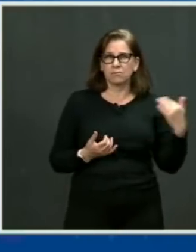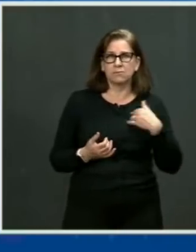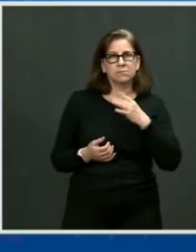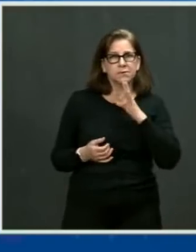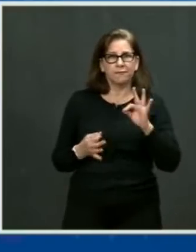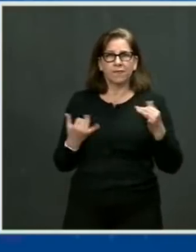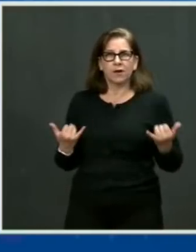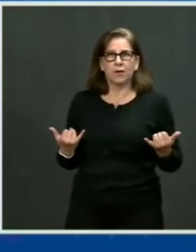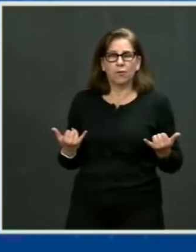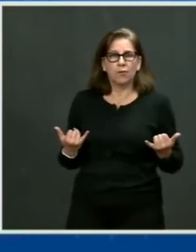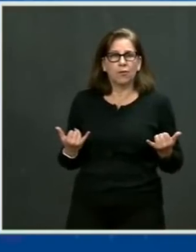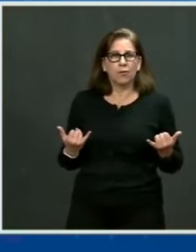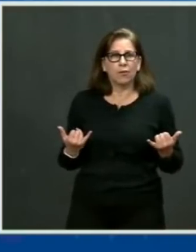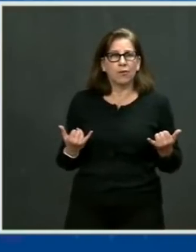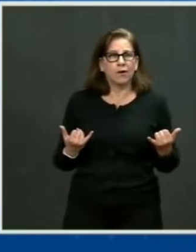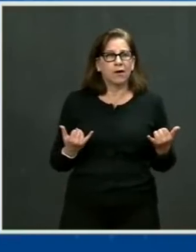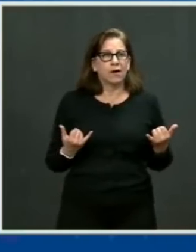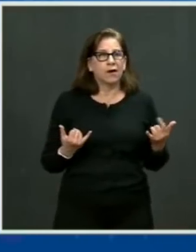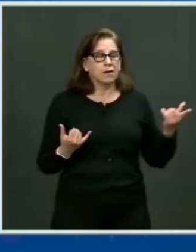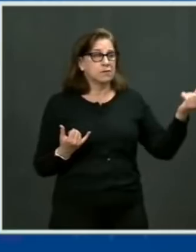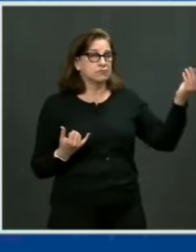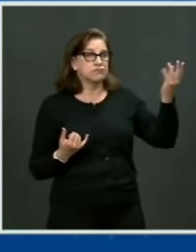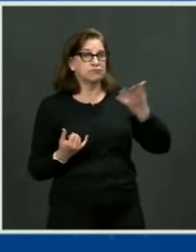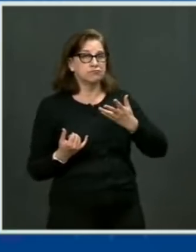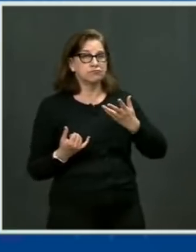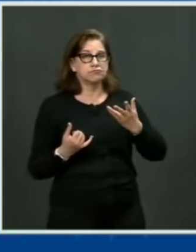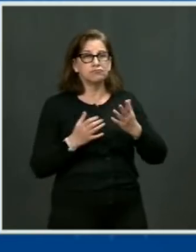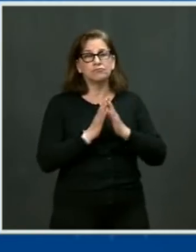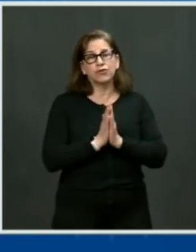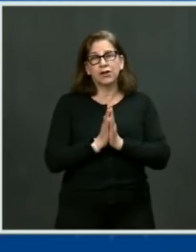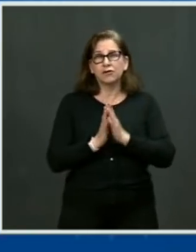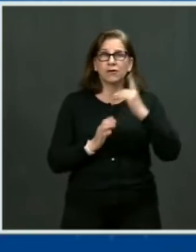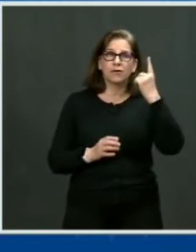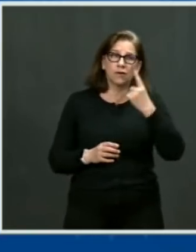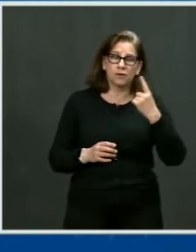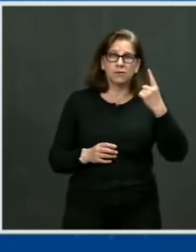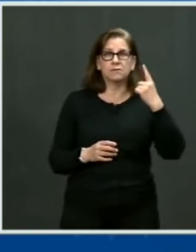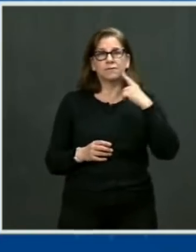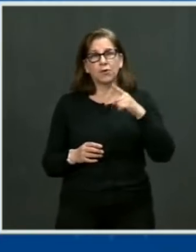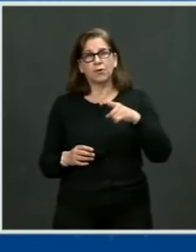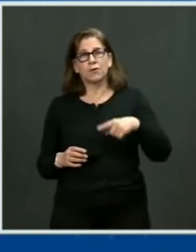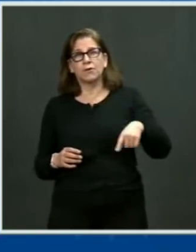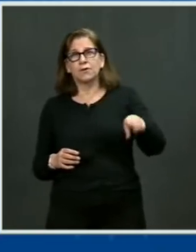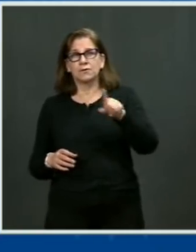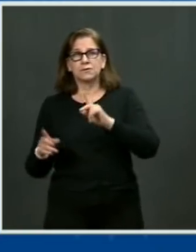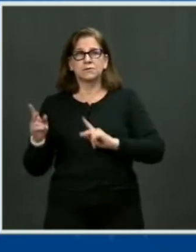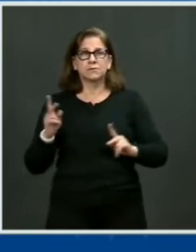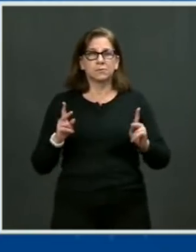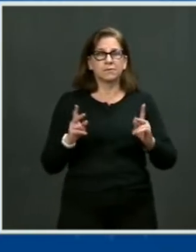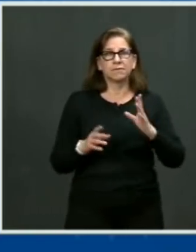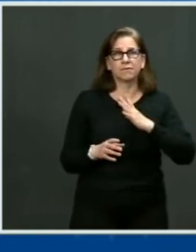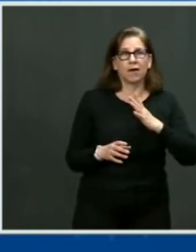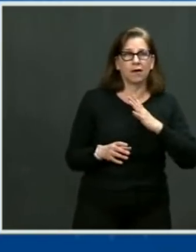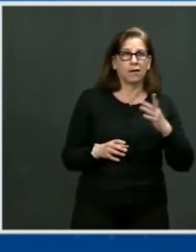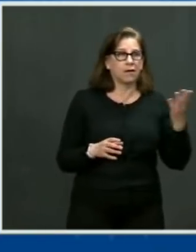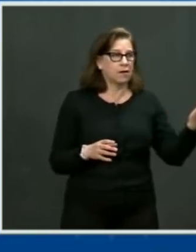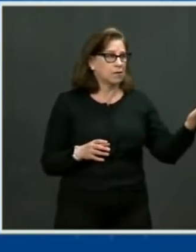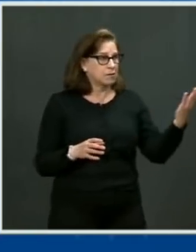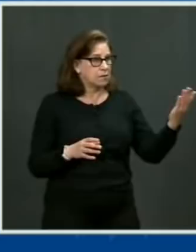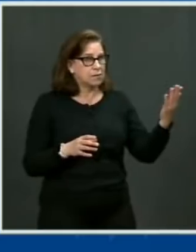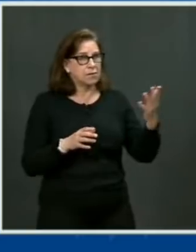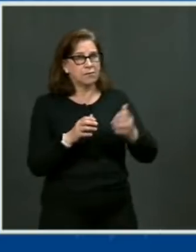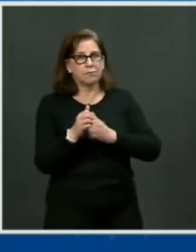They've offered plenty of thoughts and prayers, members of Congress. But they've passed not a single new federal law to reduce gun violence.